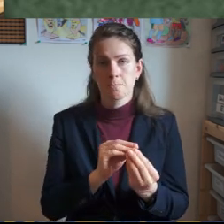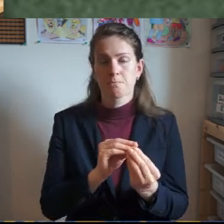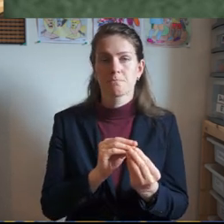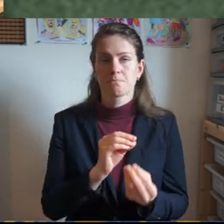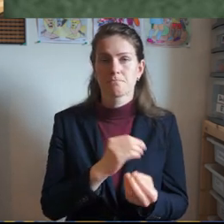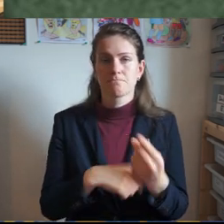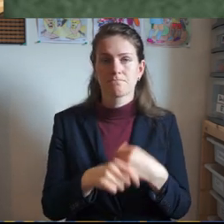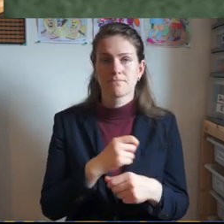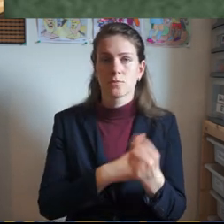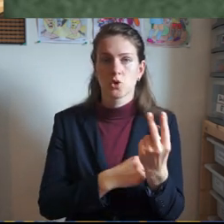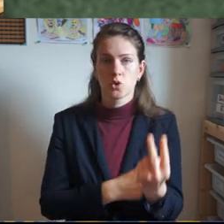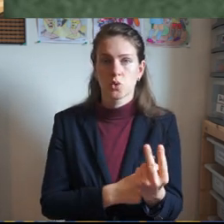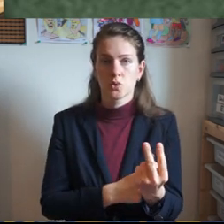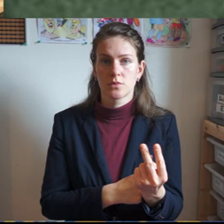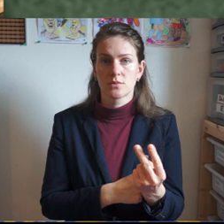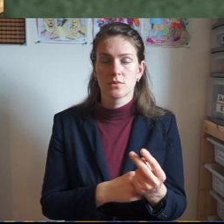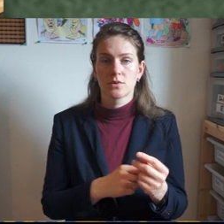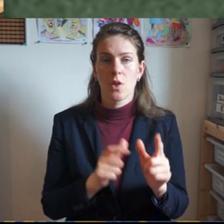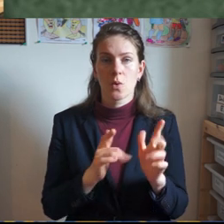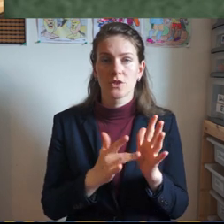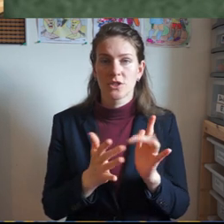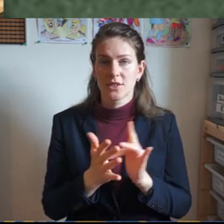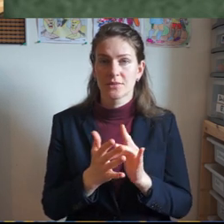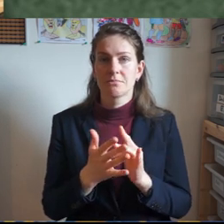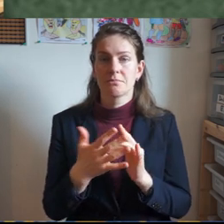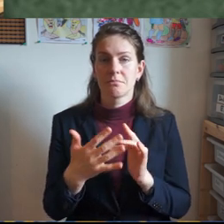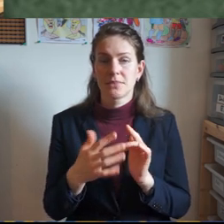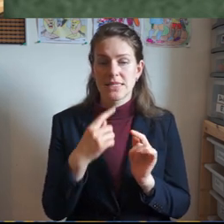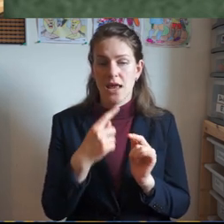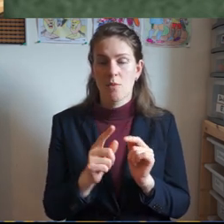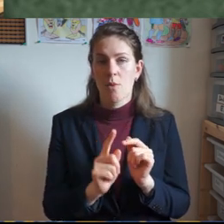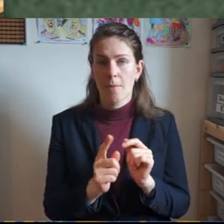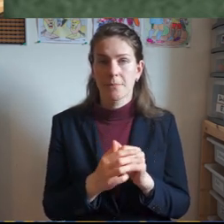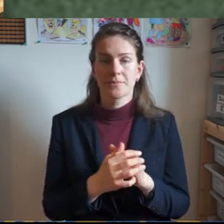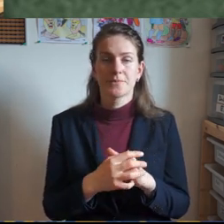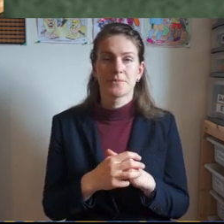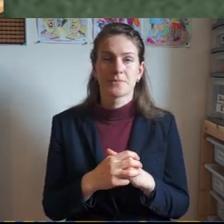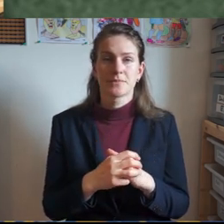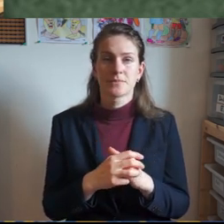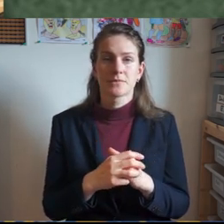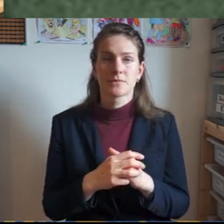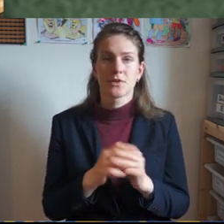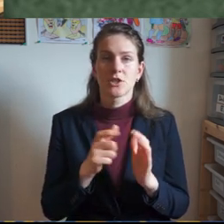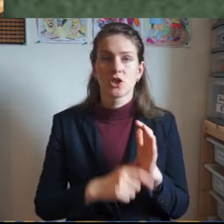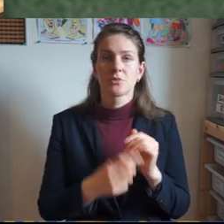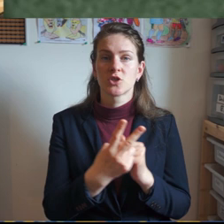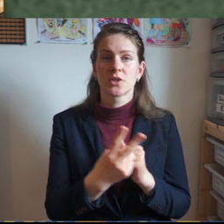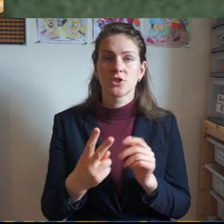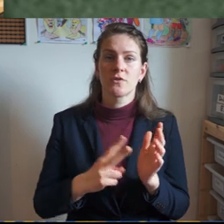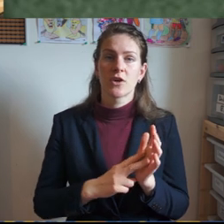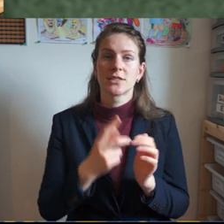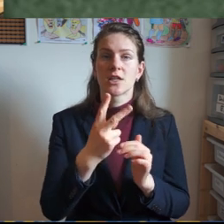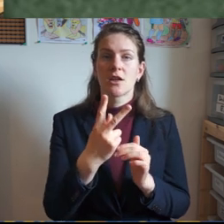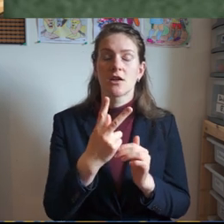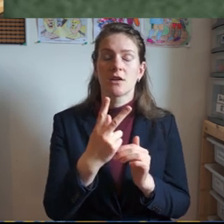he says Matthew chapter 22 verse 37 see someone asked him